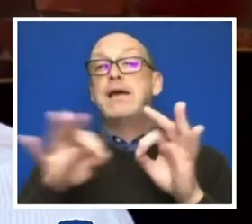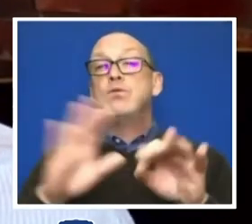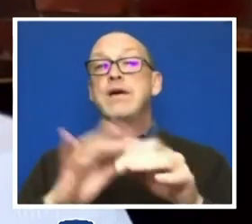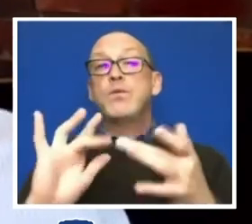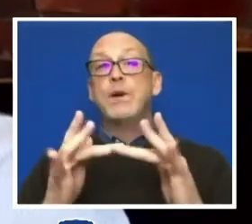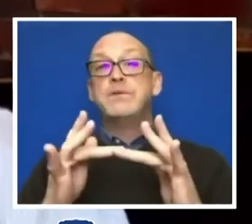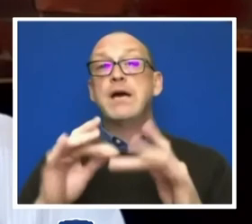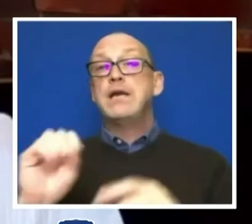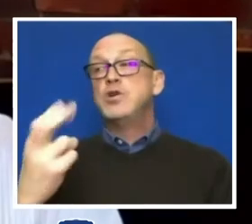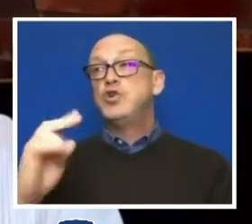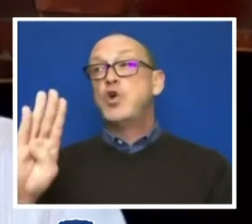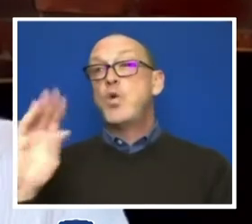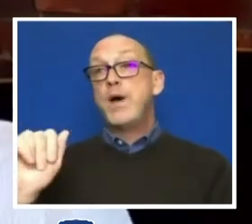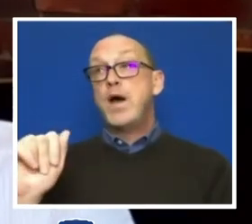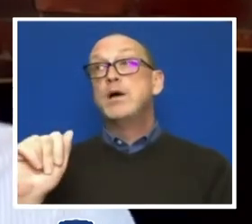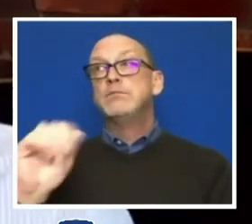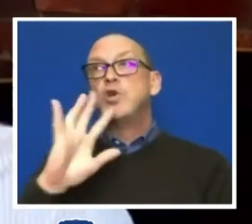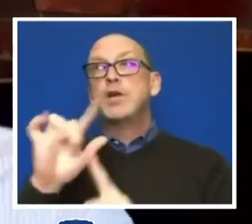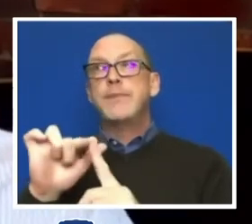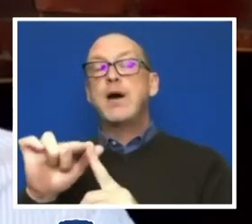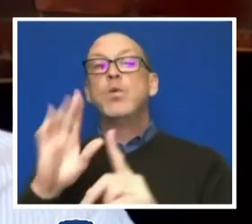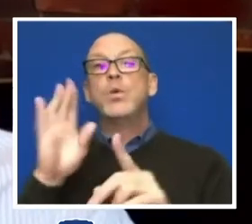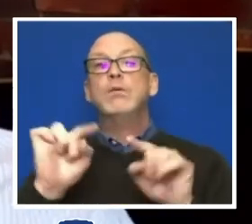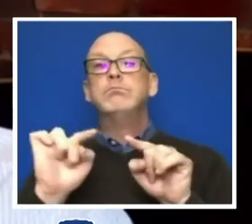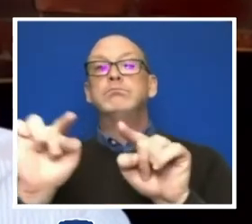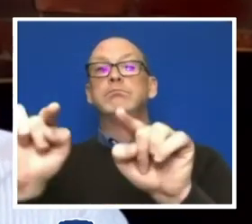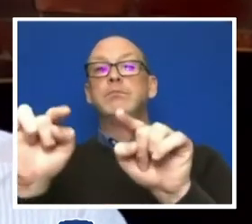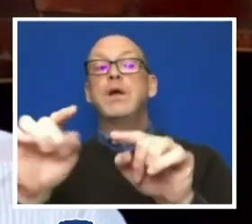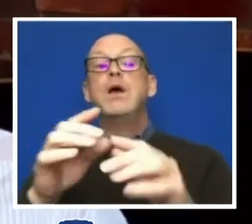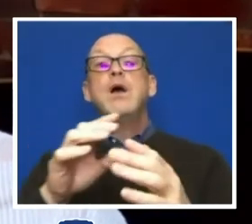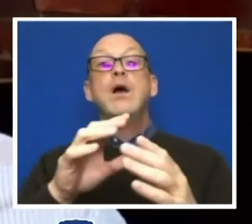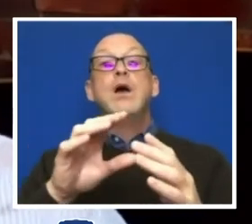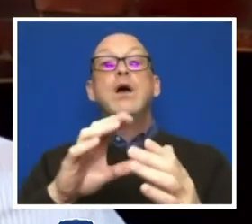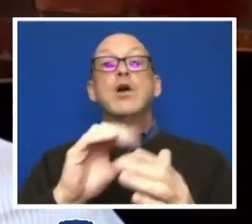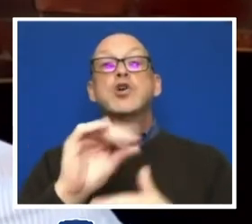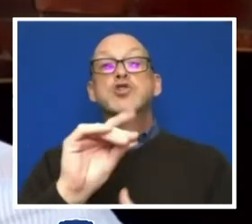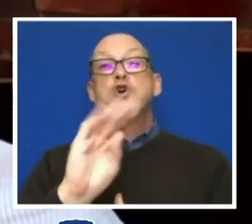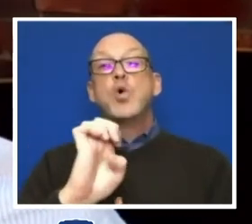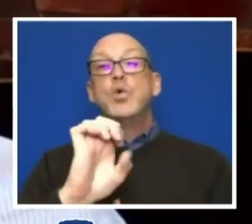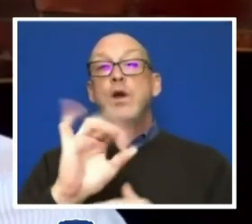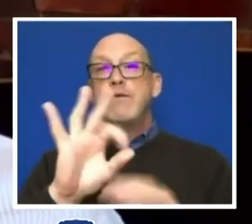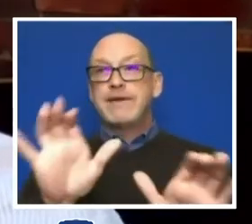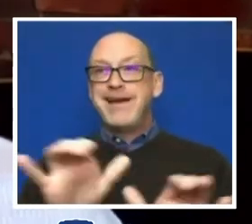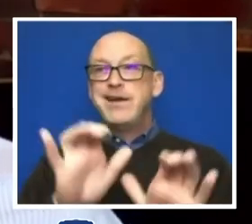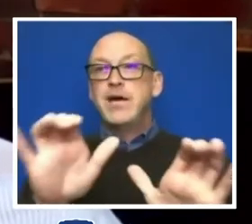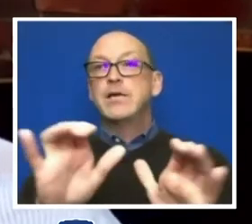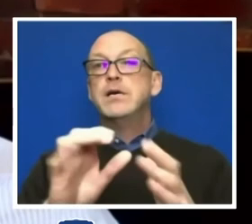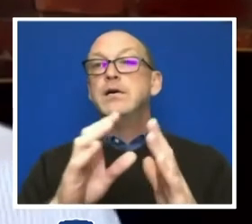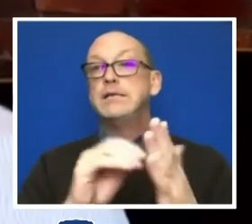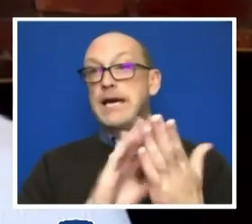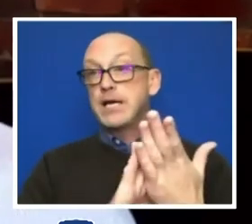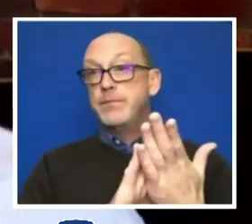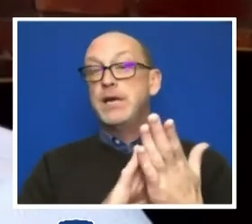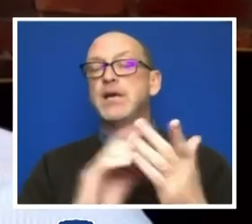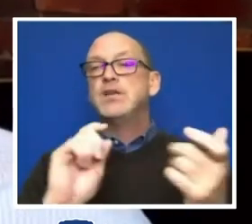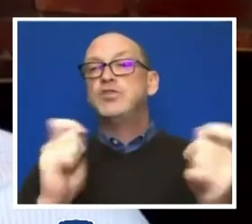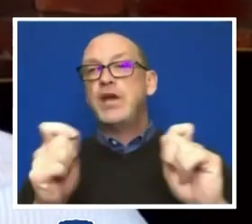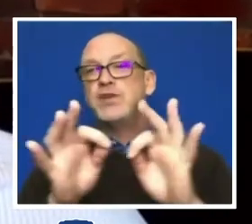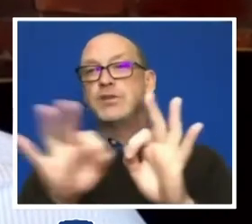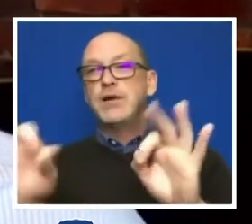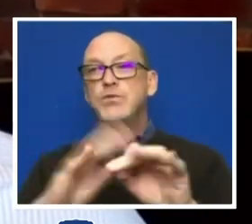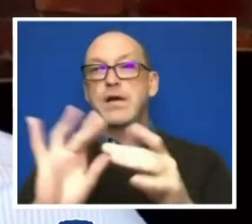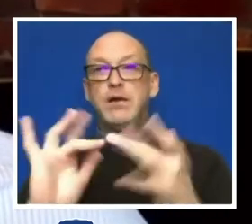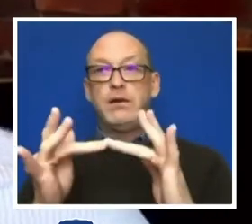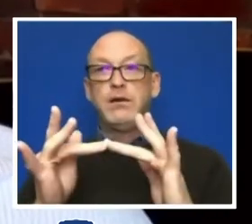also alluded to, that it'll parallel what's in the Code of Conduct and Procedures document. But they'll have modified language on their website and other